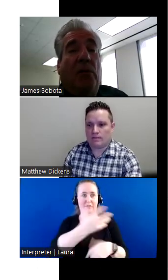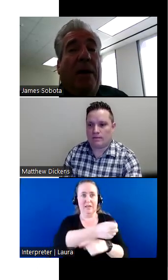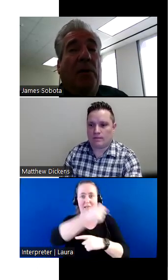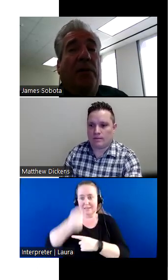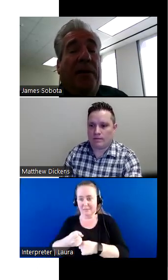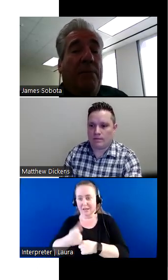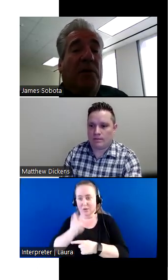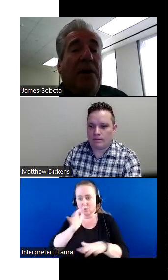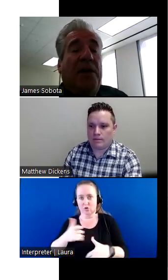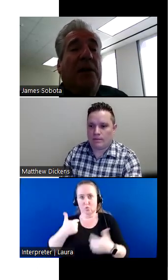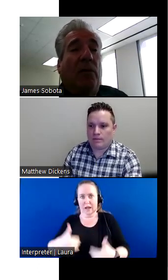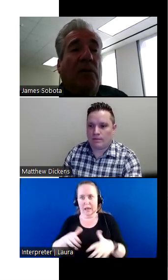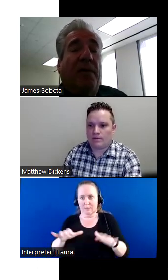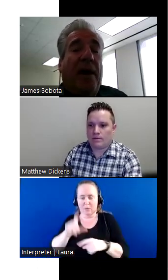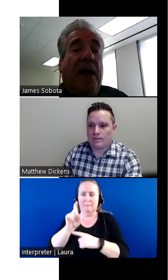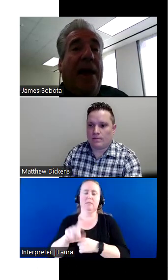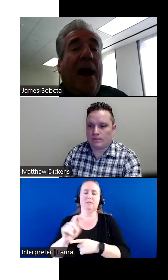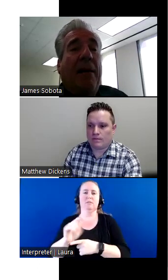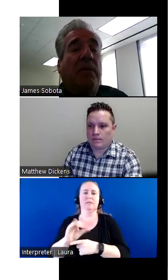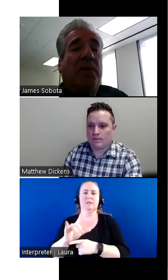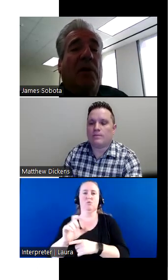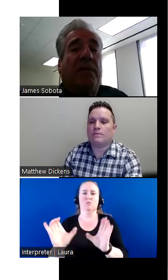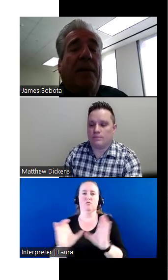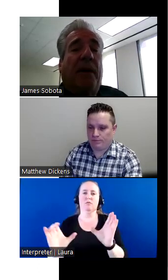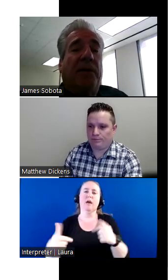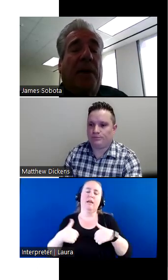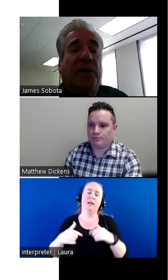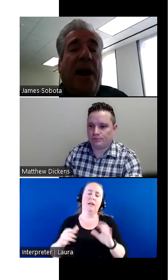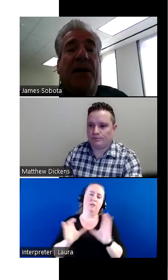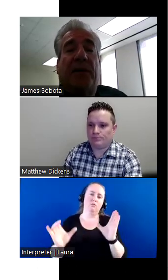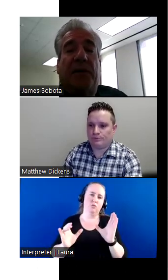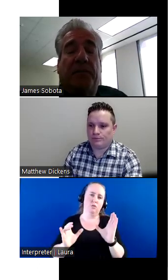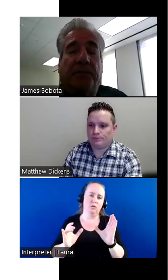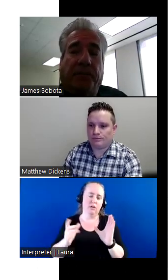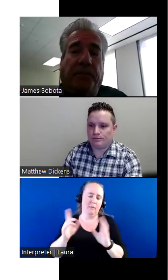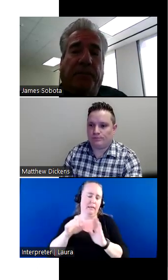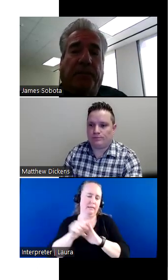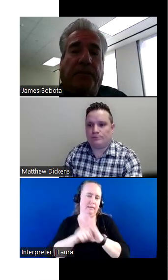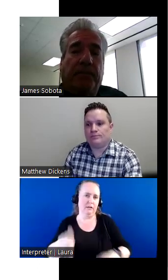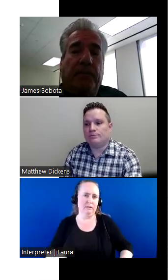board to do what I'm doing, that they must be TCAL certified. And I am certified by the state of Texas.